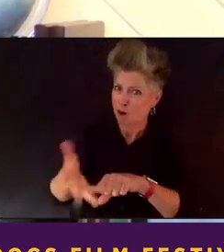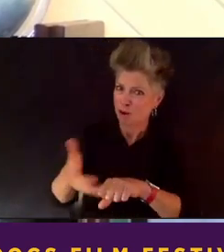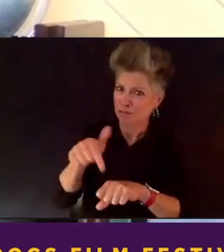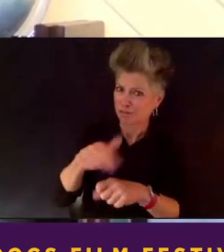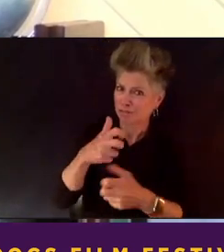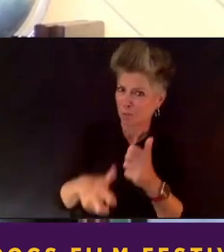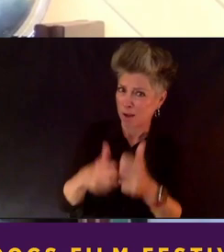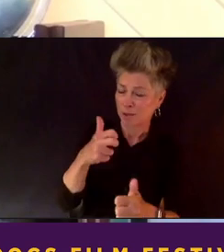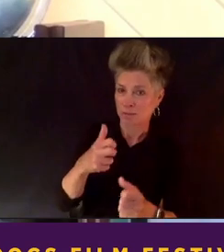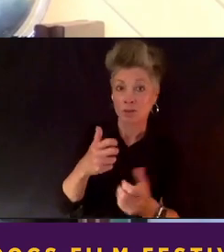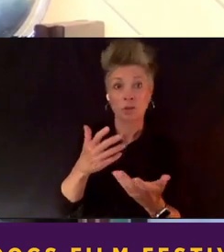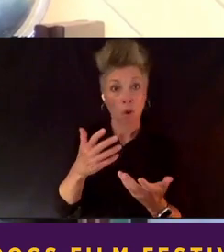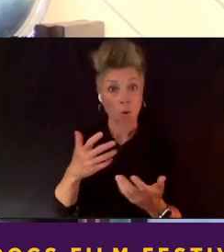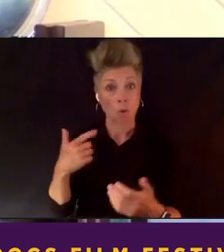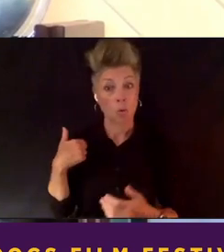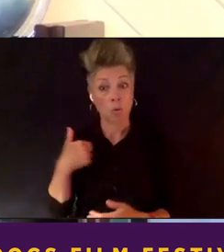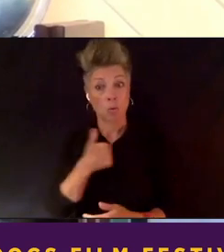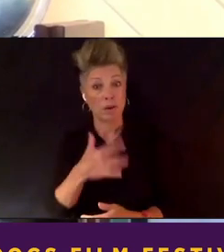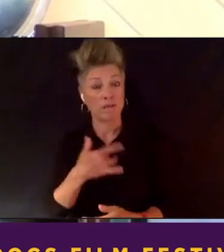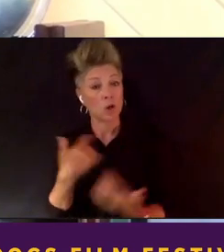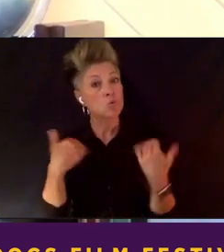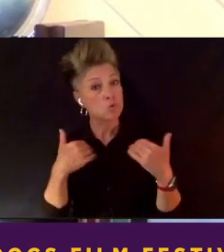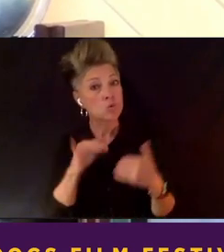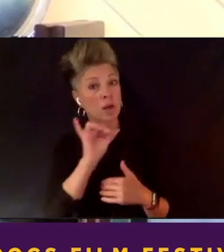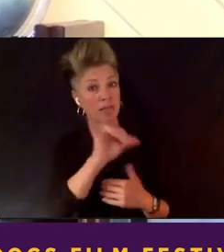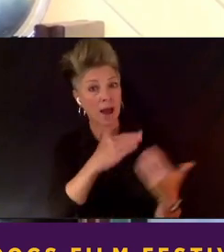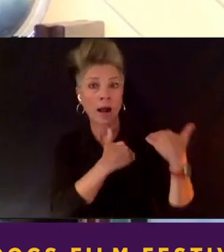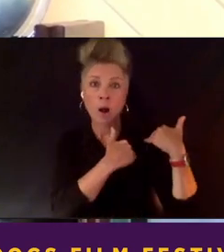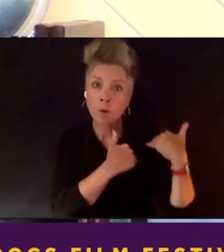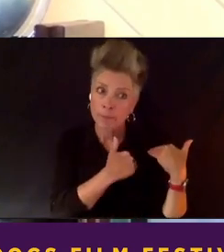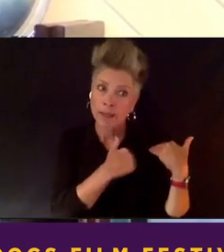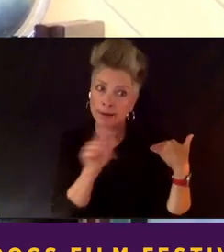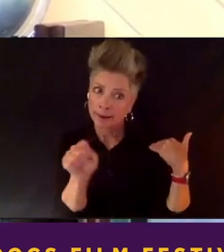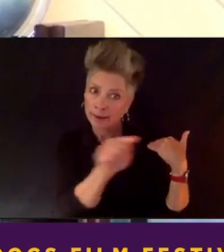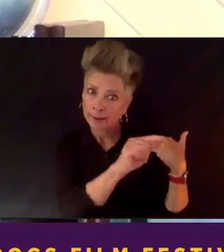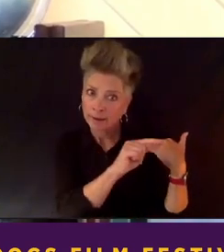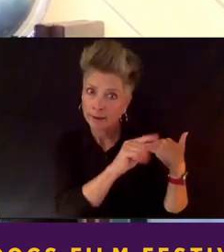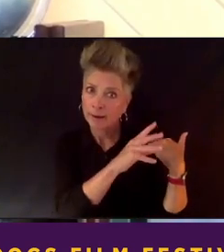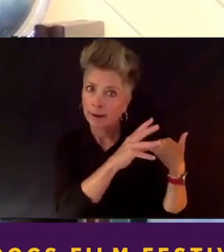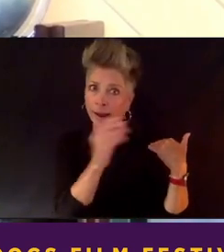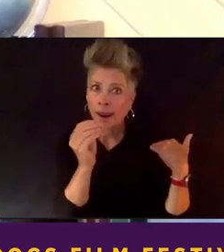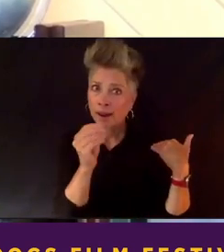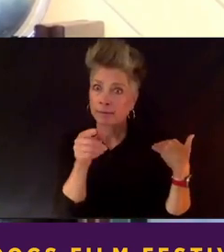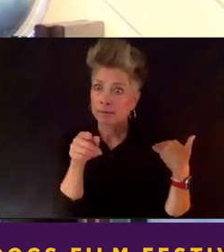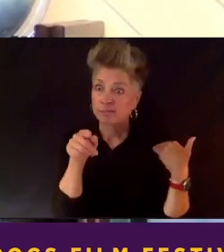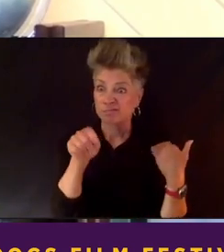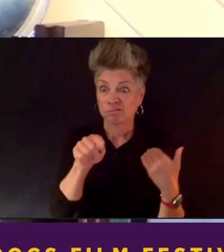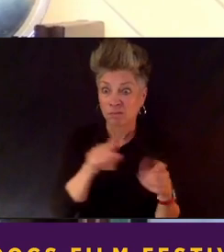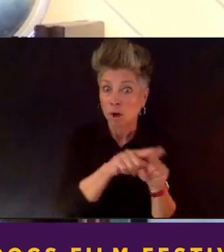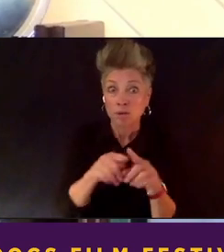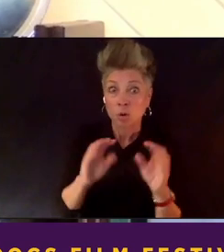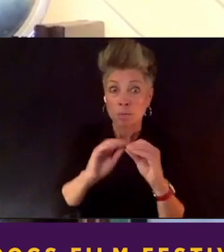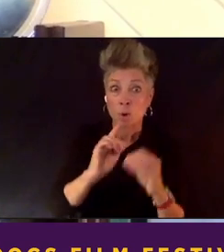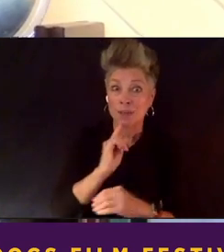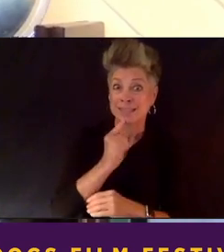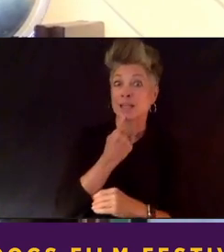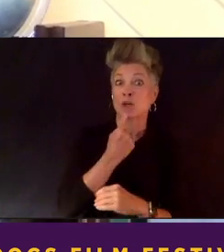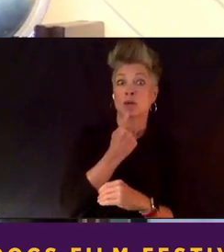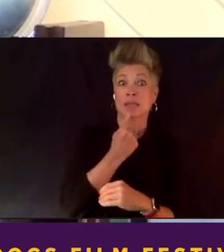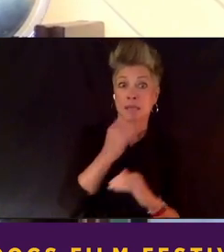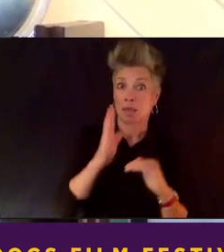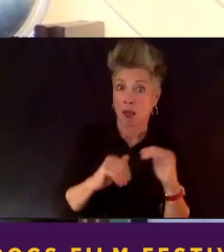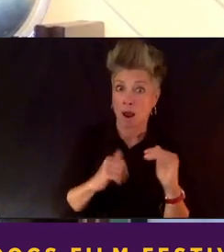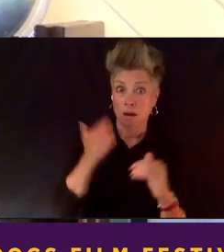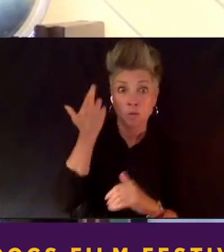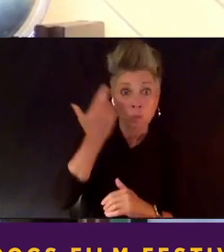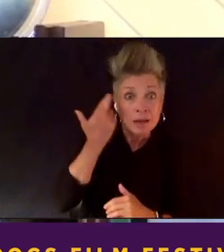that accountability angle and the revelation that this was, you know, perhaps even more serious than it already was, you know, made